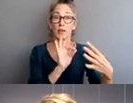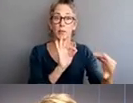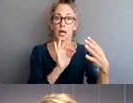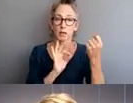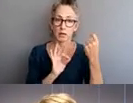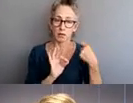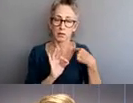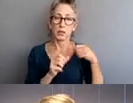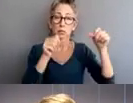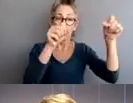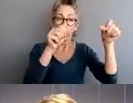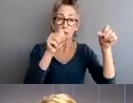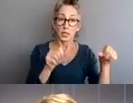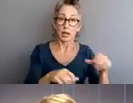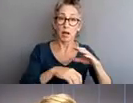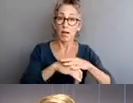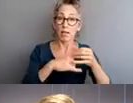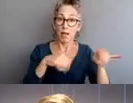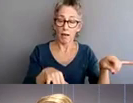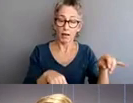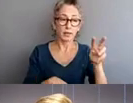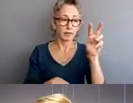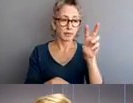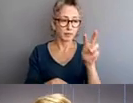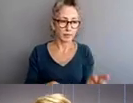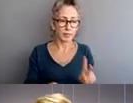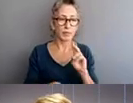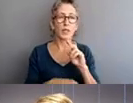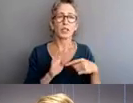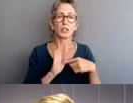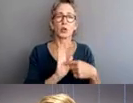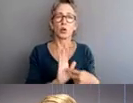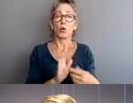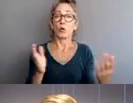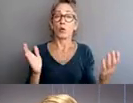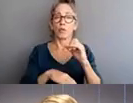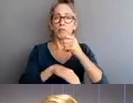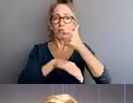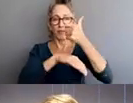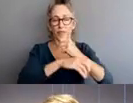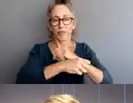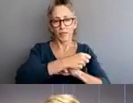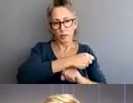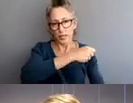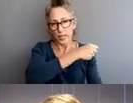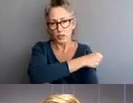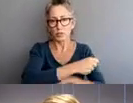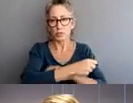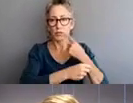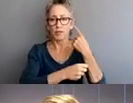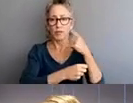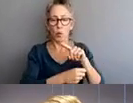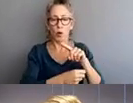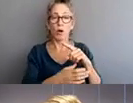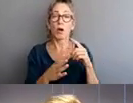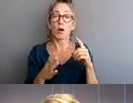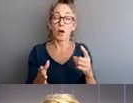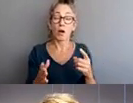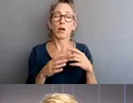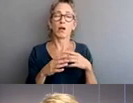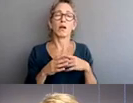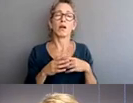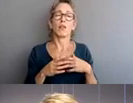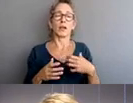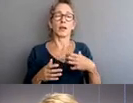establish foundational components of our process, and describe the beginning of the complaint process and the